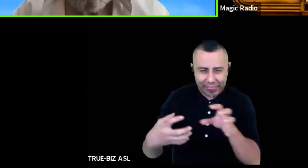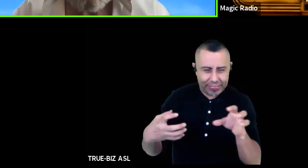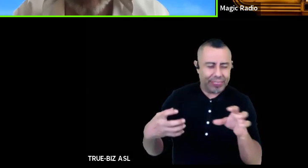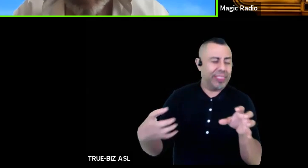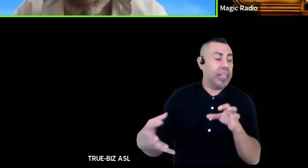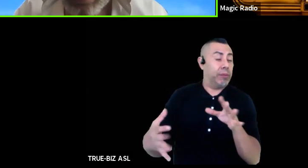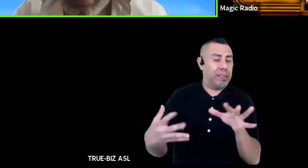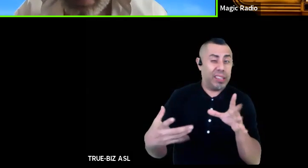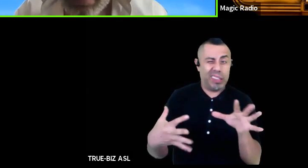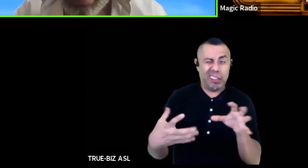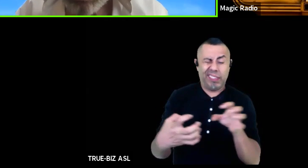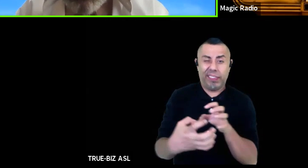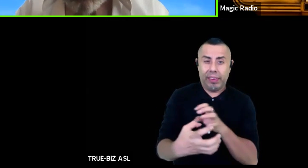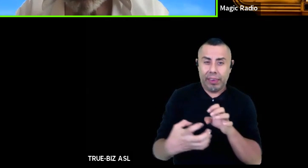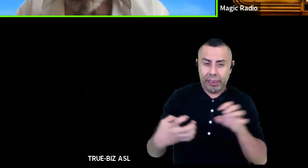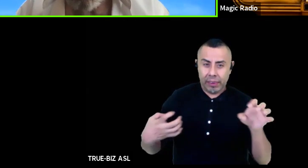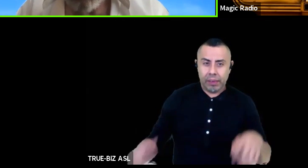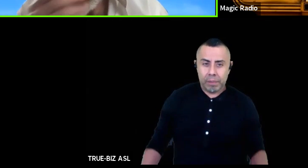land?